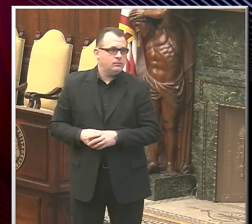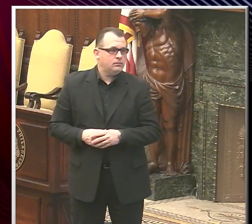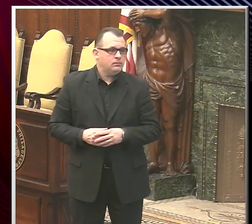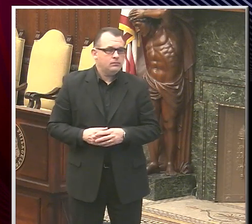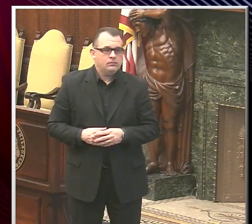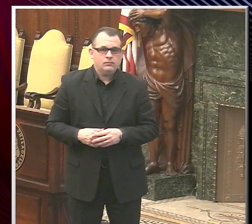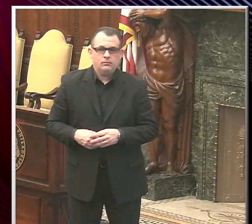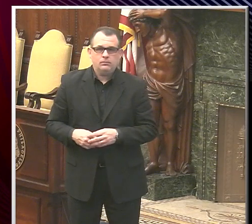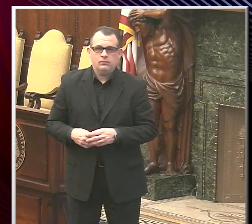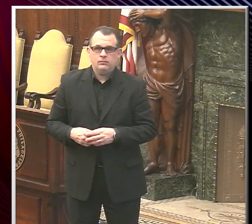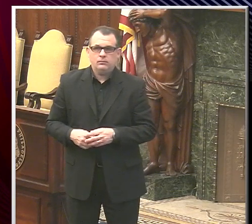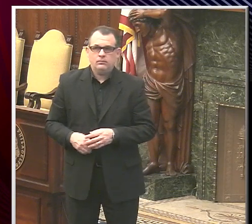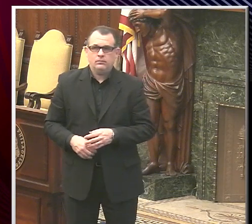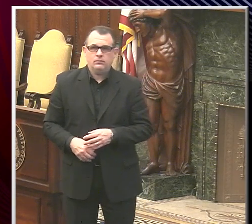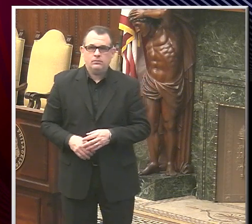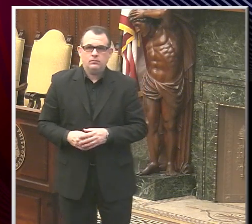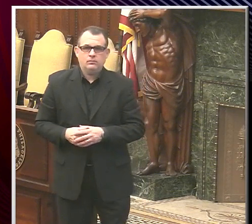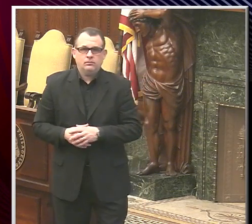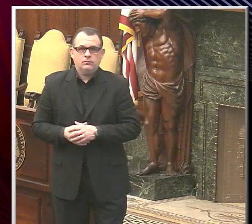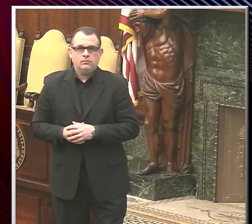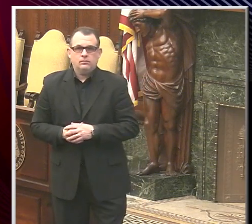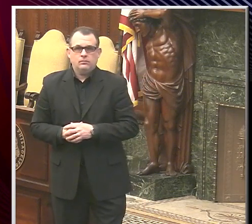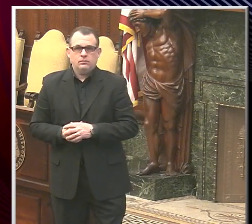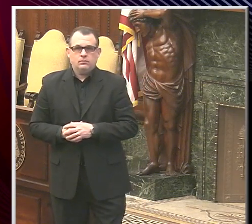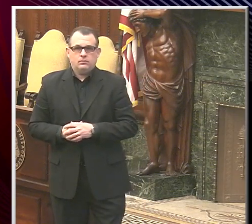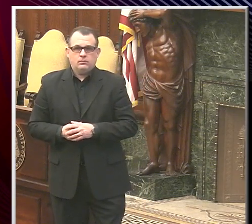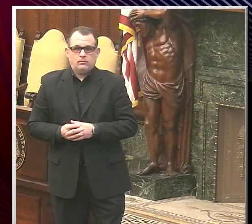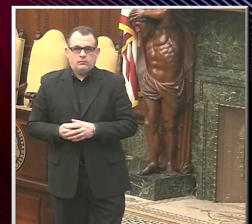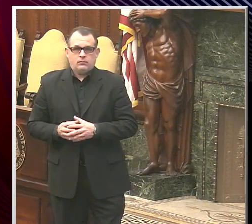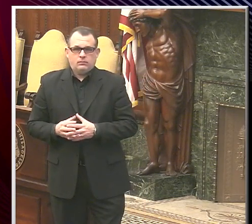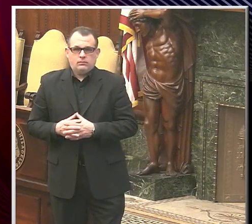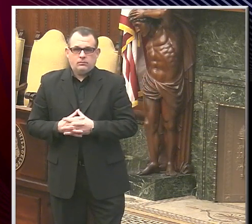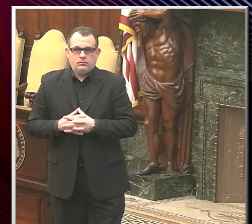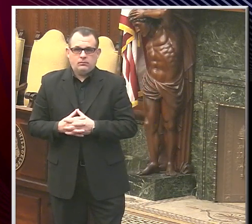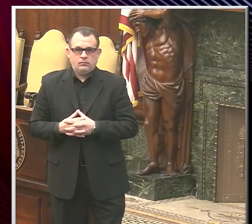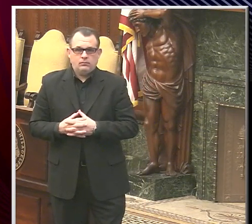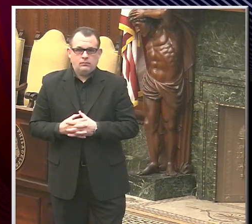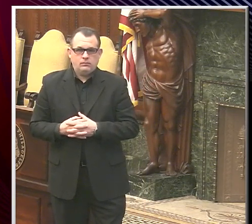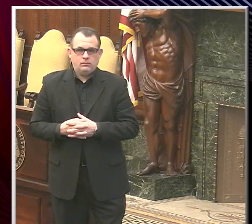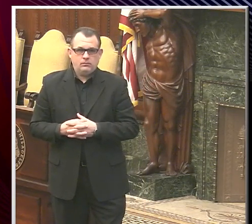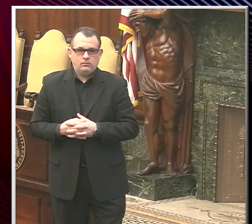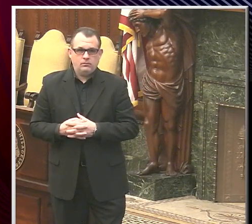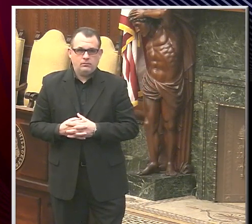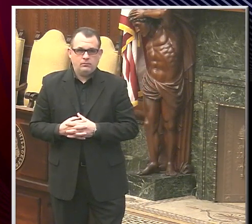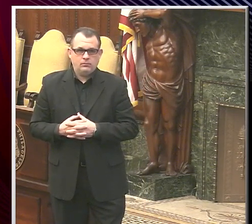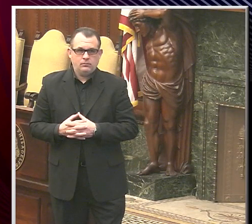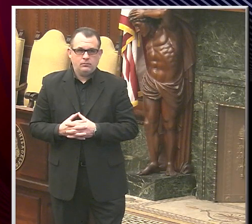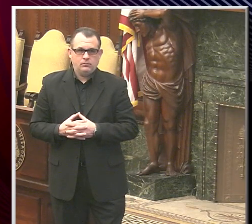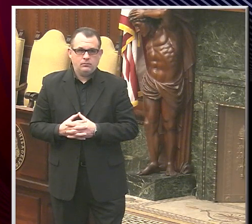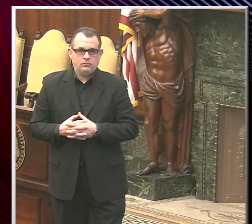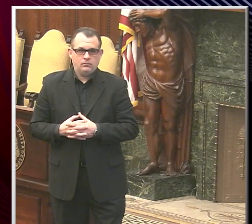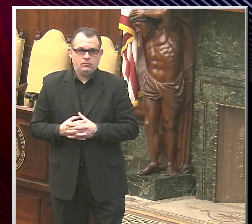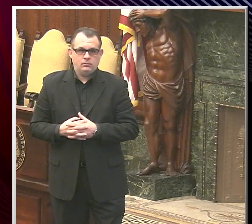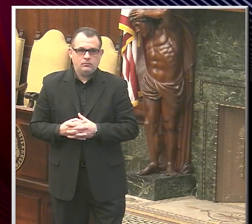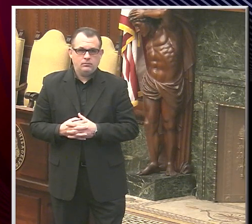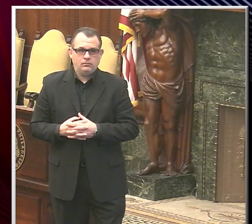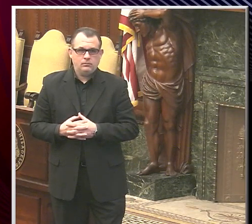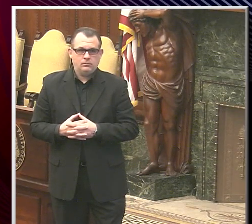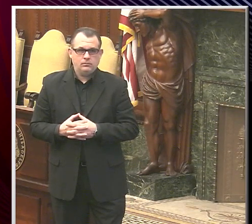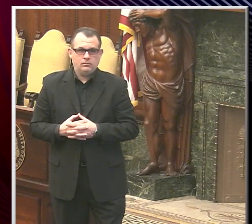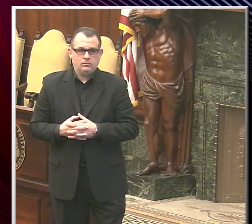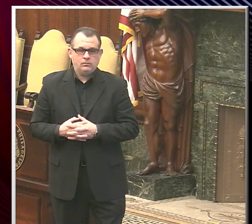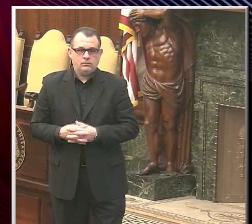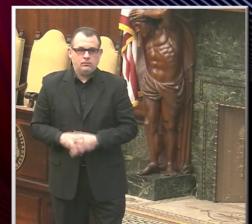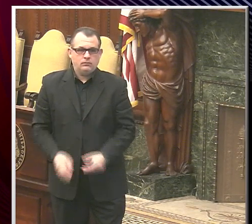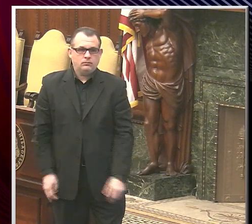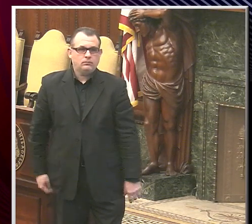es en respuesta a las protestas que realizaron ayer. Y si eso es así, ¿por qué no tener un plan para vacunarlos antes de